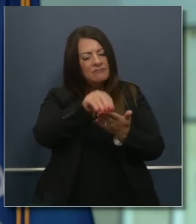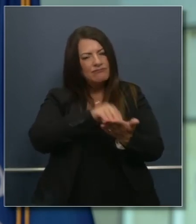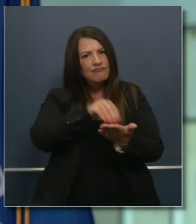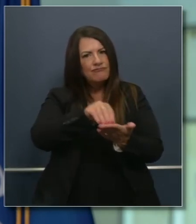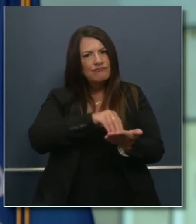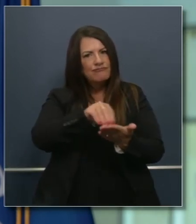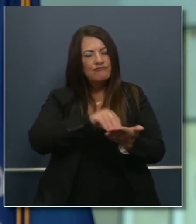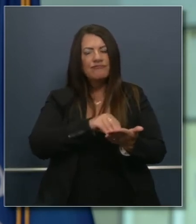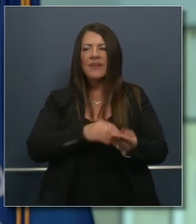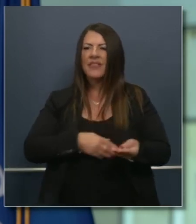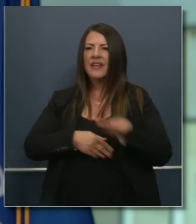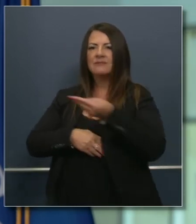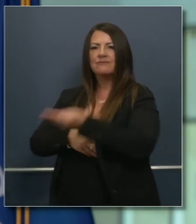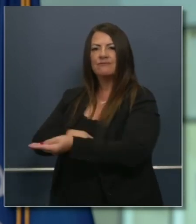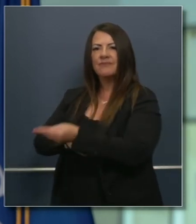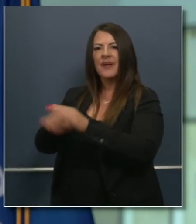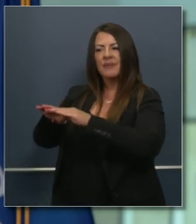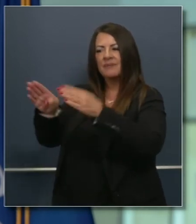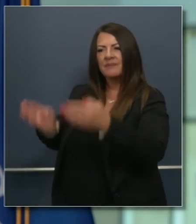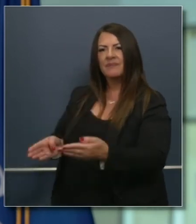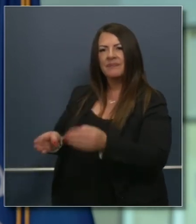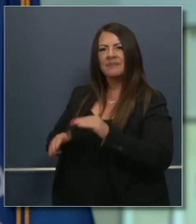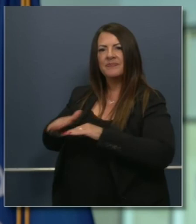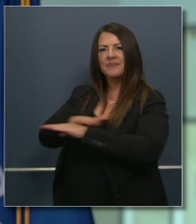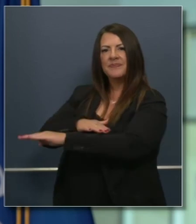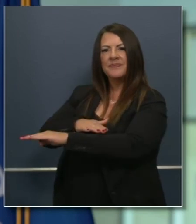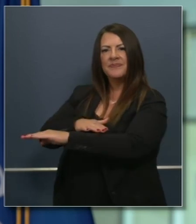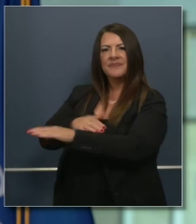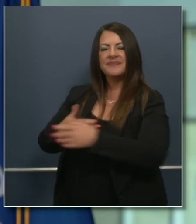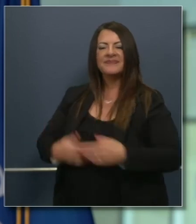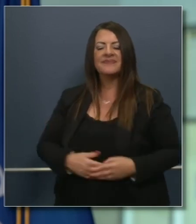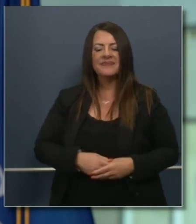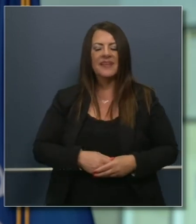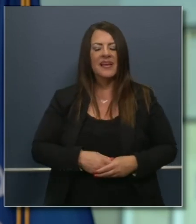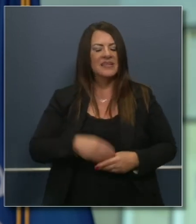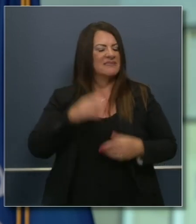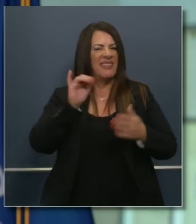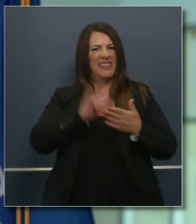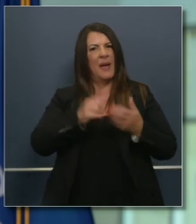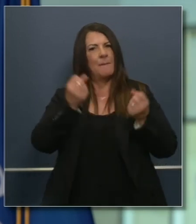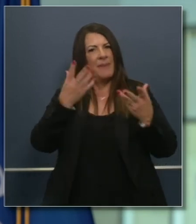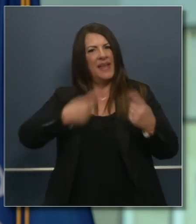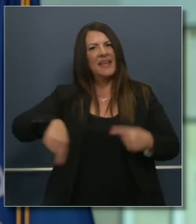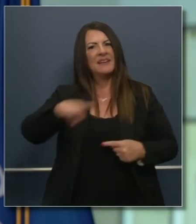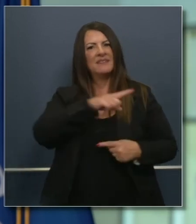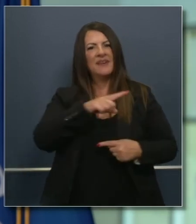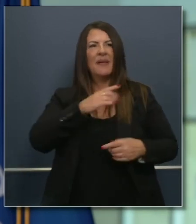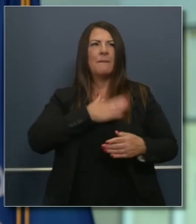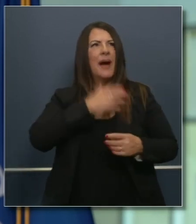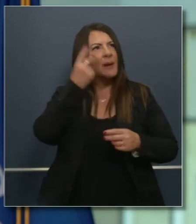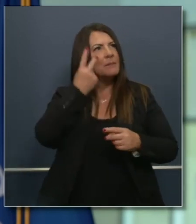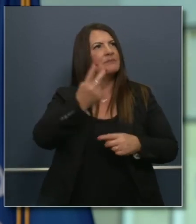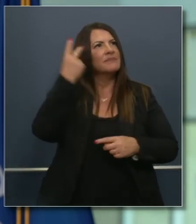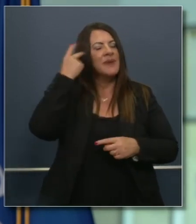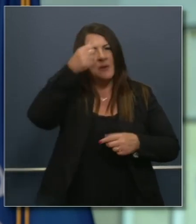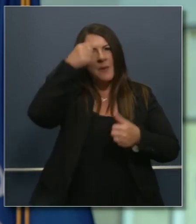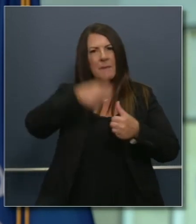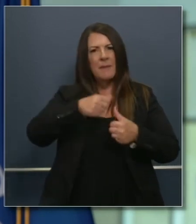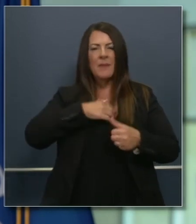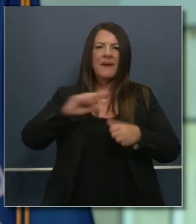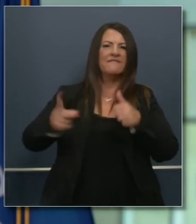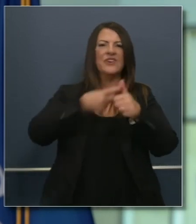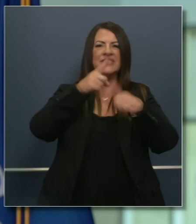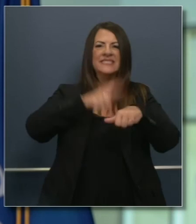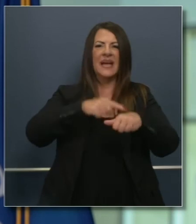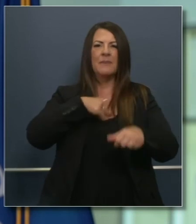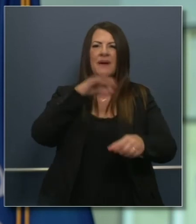and attaches very deeply in my memory from the first time I was able to vote. We want